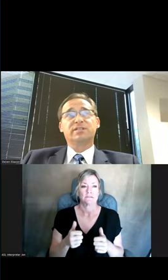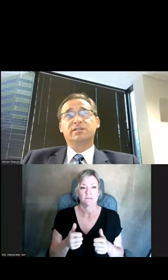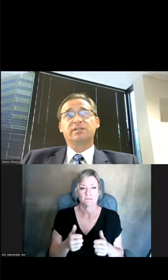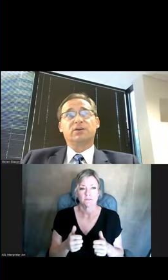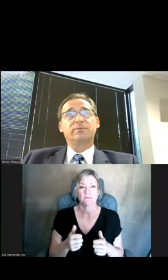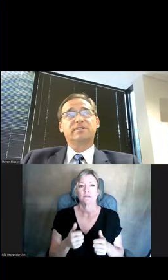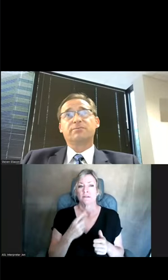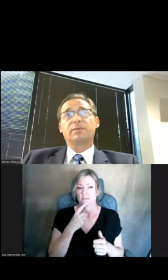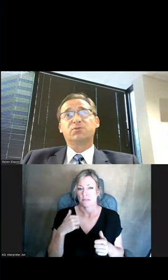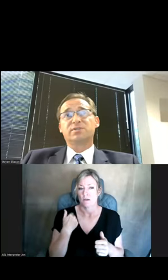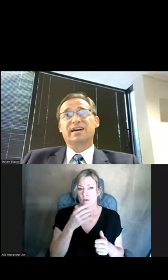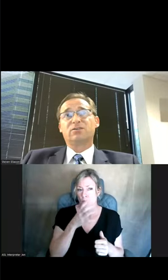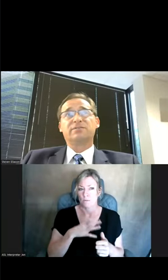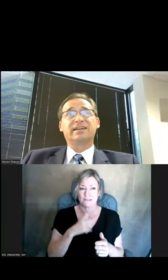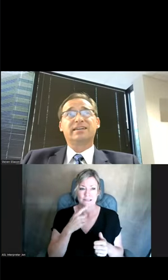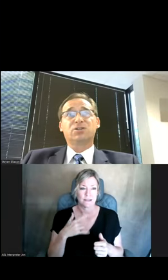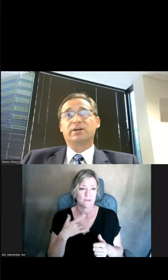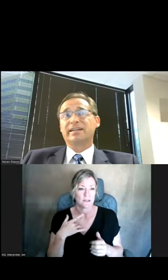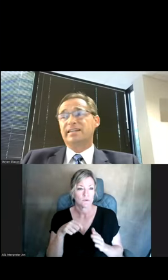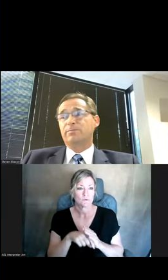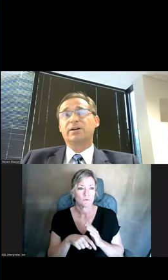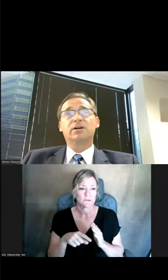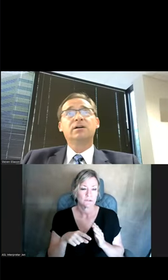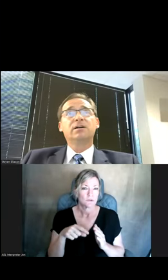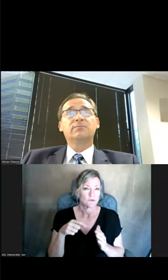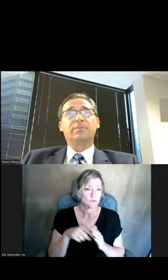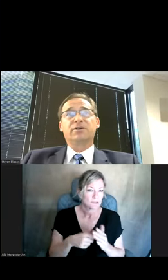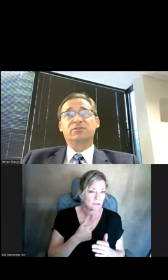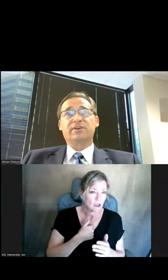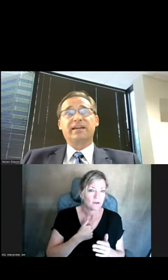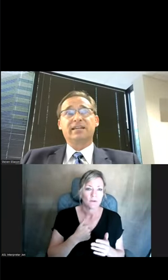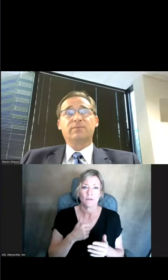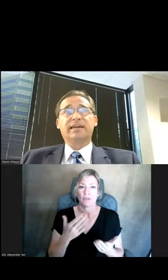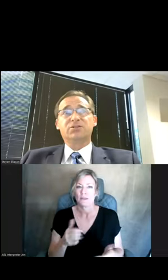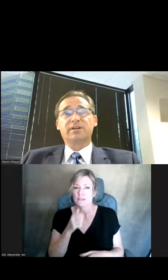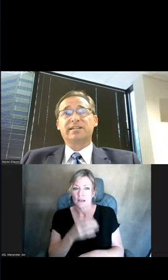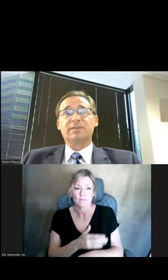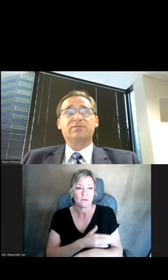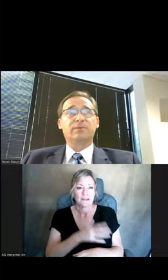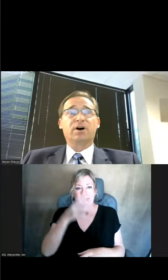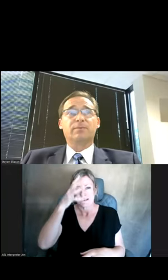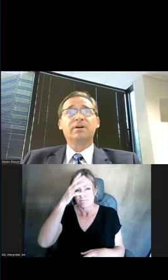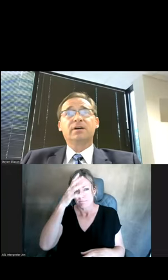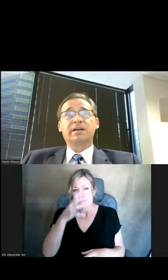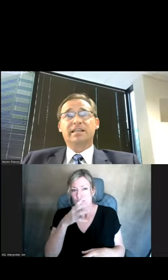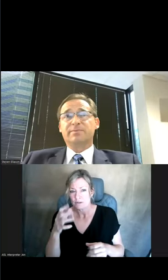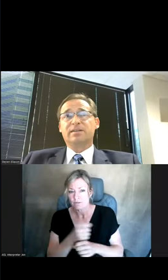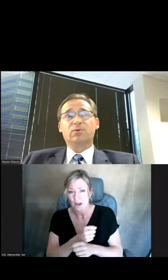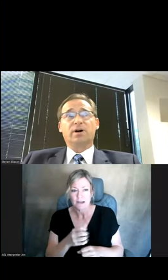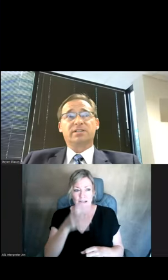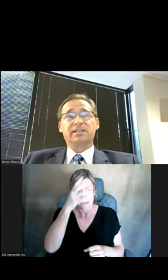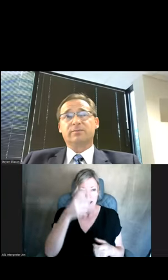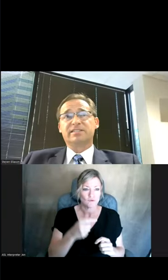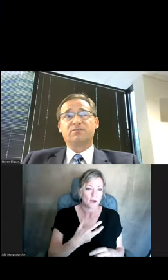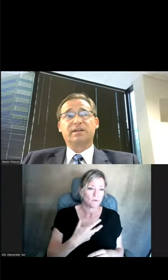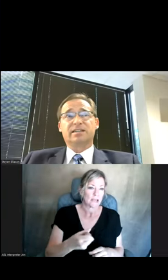She says, the young woman says, I'm suicidal and feel like things aren't getting any better. My parents are fighting. My dad is trying to take me from my mom, and it's making